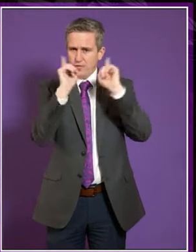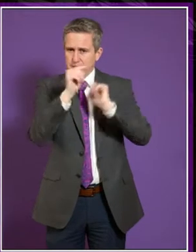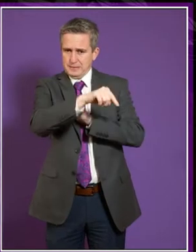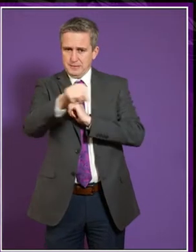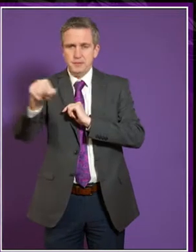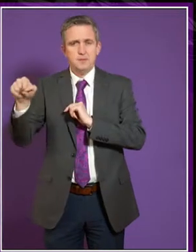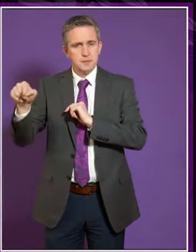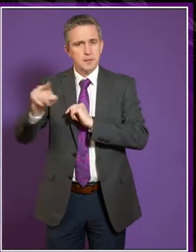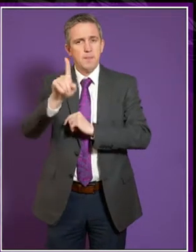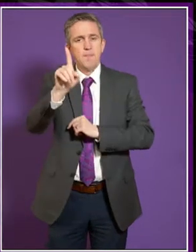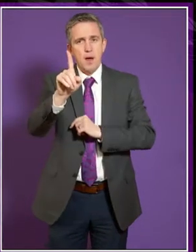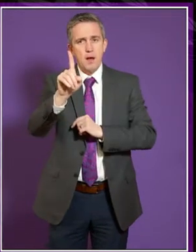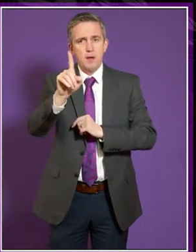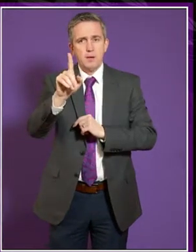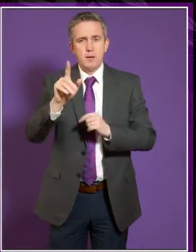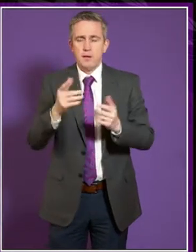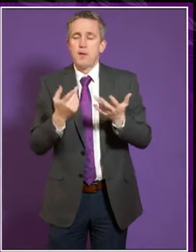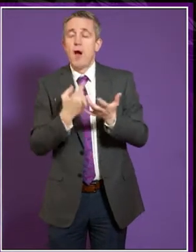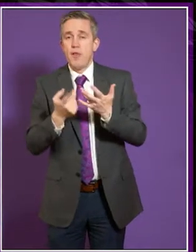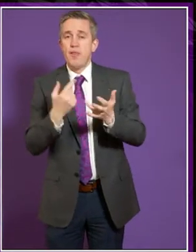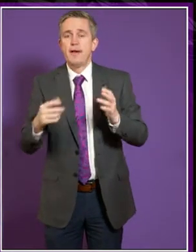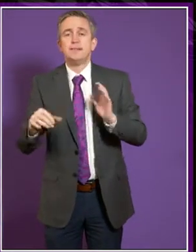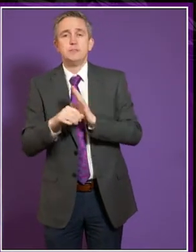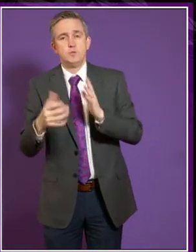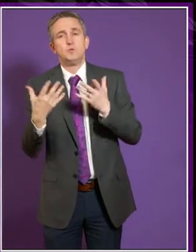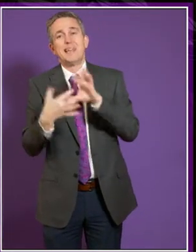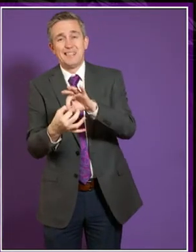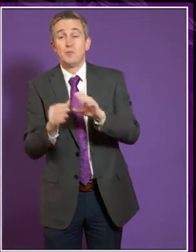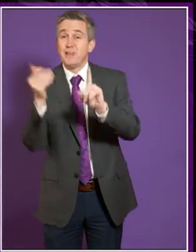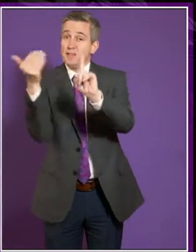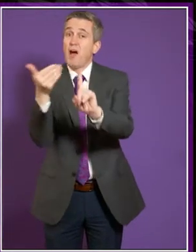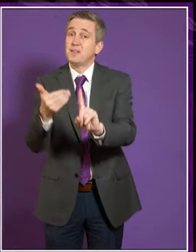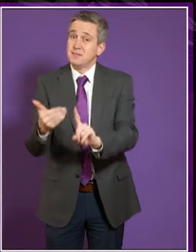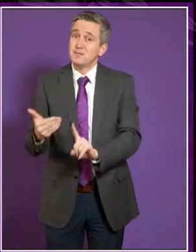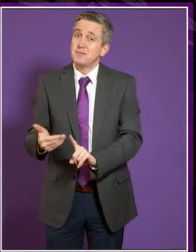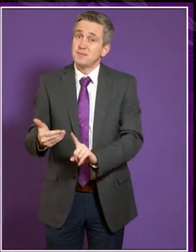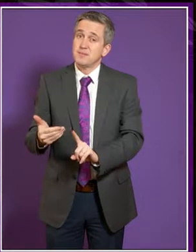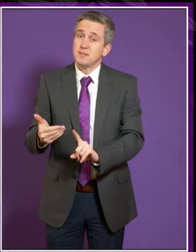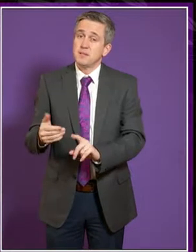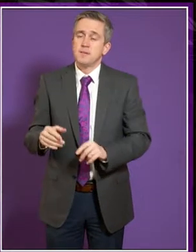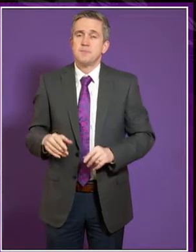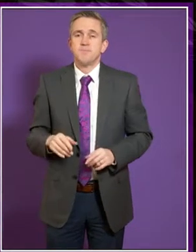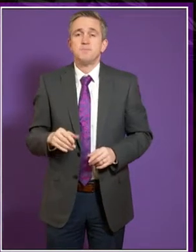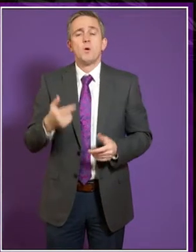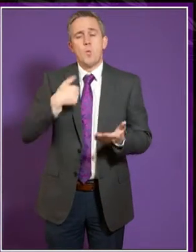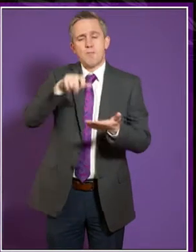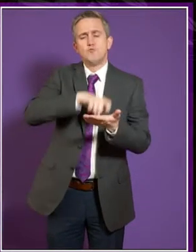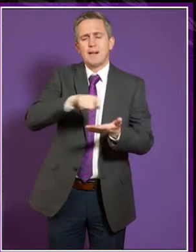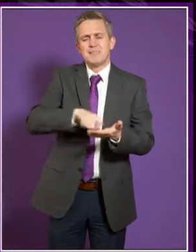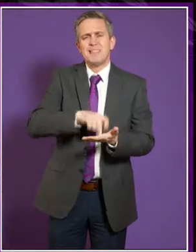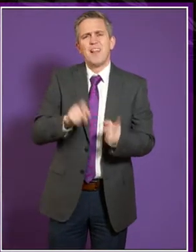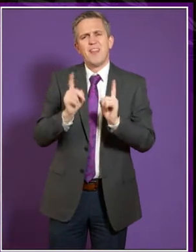nevertheless, there are always unintended consequences of targets. So those were the kind of issues I had in mind.